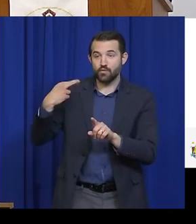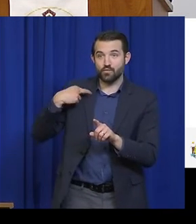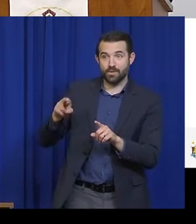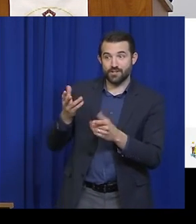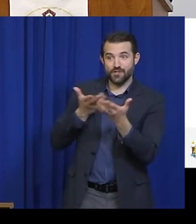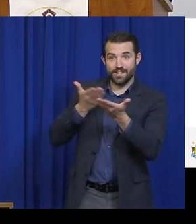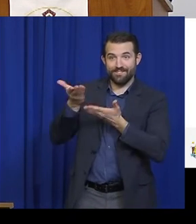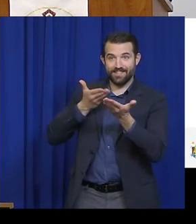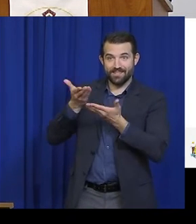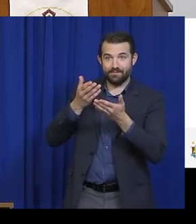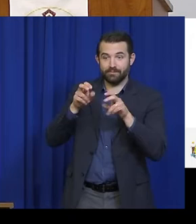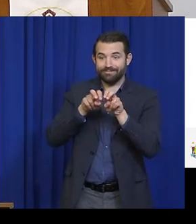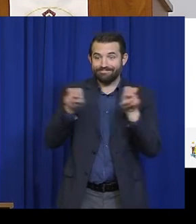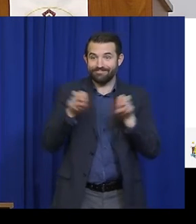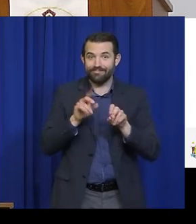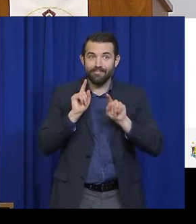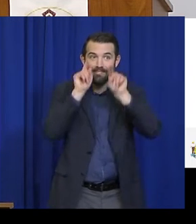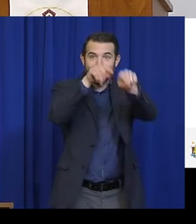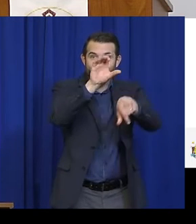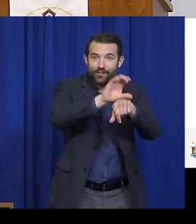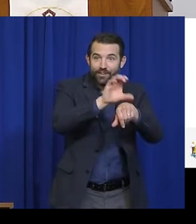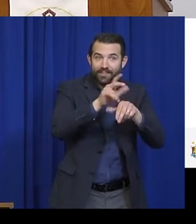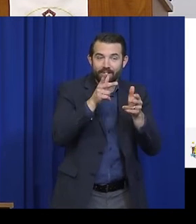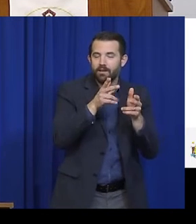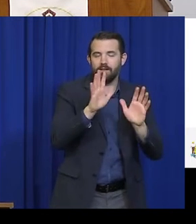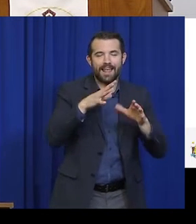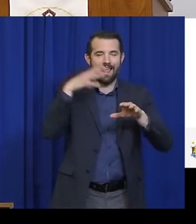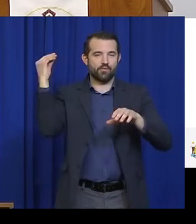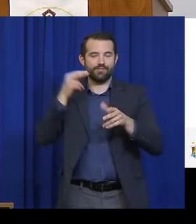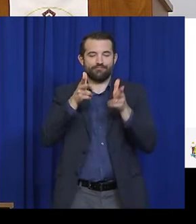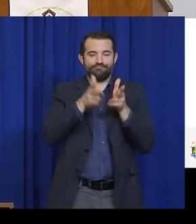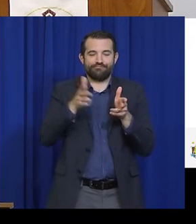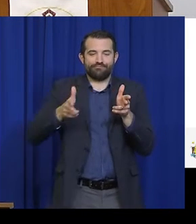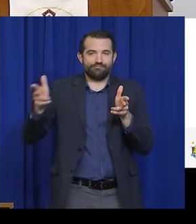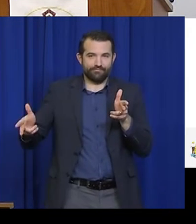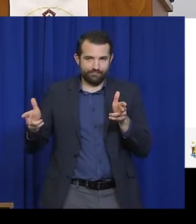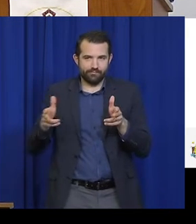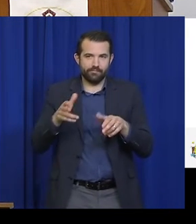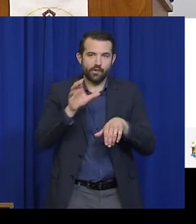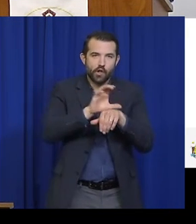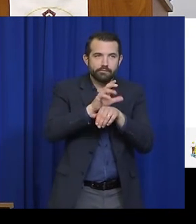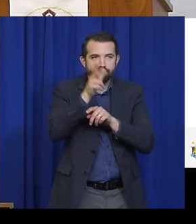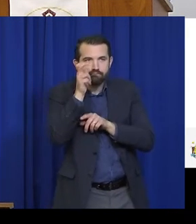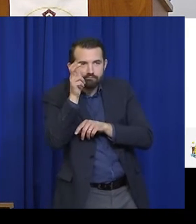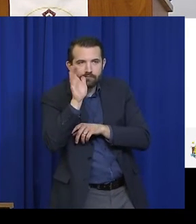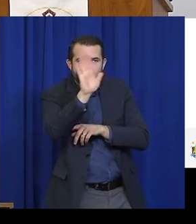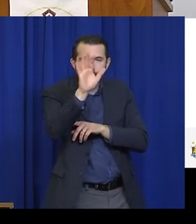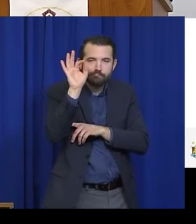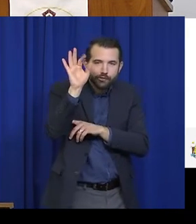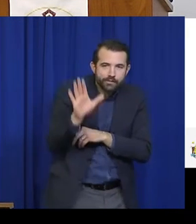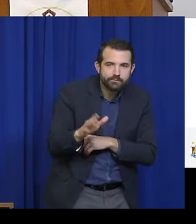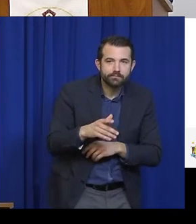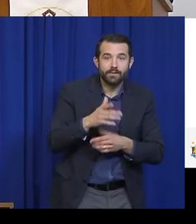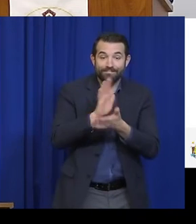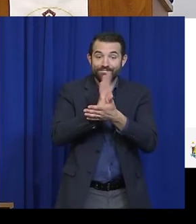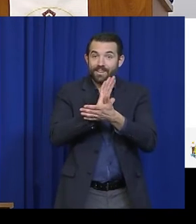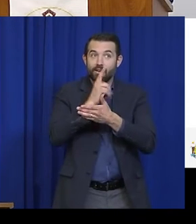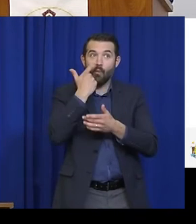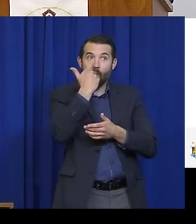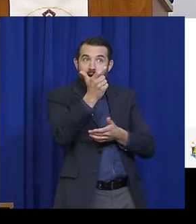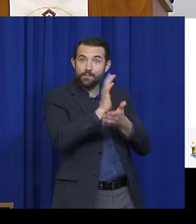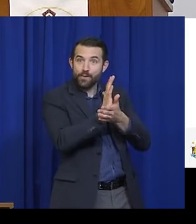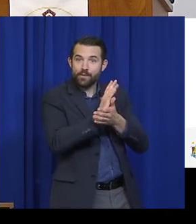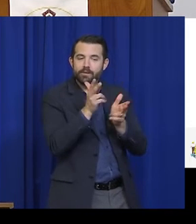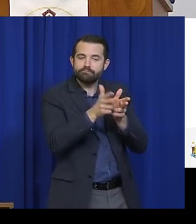to be conducted. Drive-in movie theaters, outdoor recreation, for instance, guided outdoor